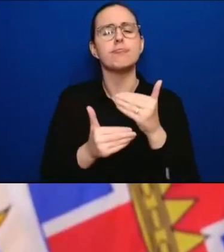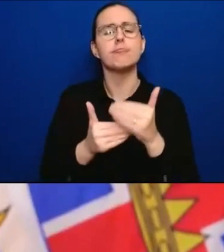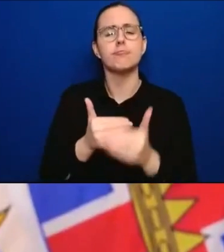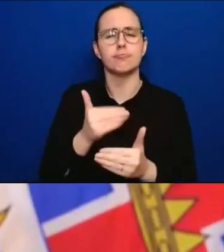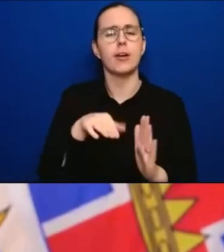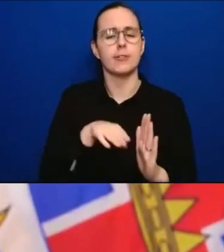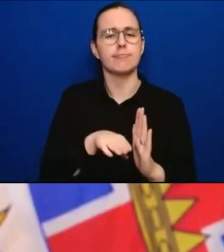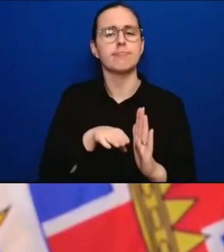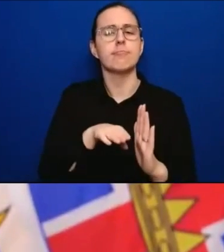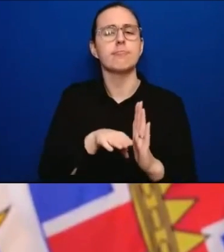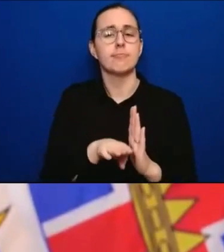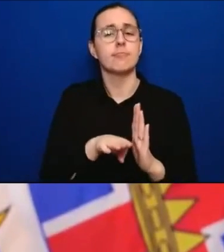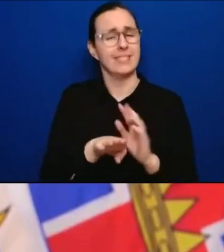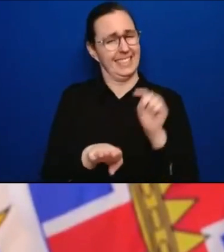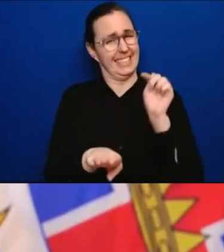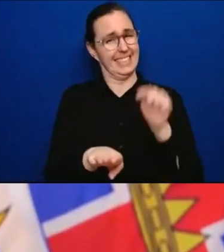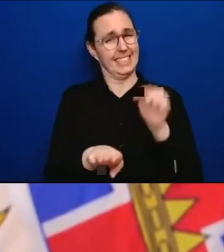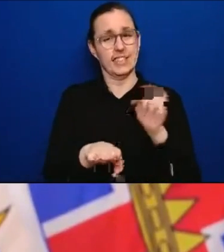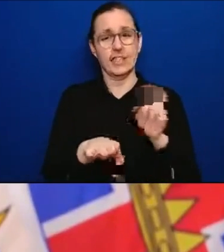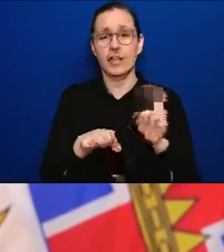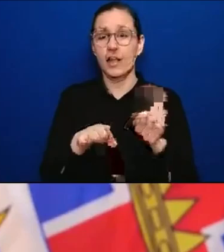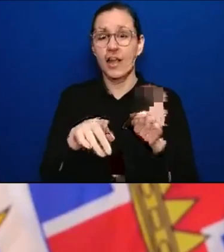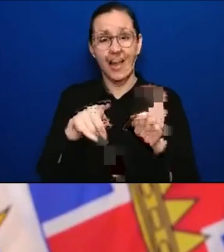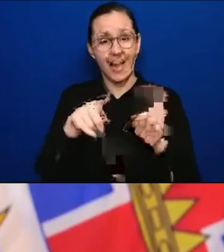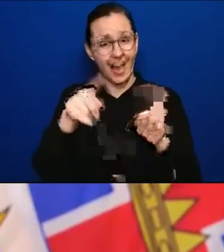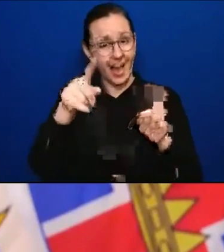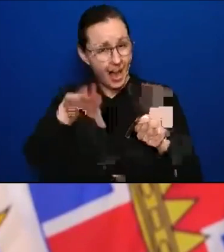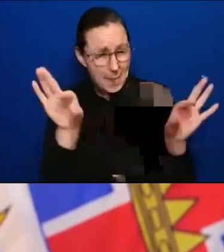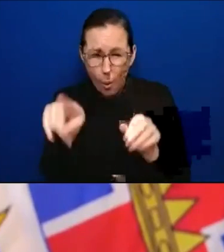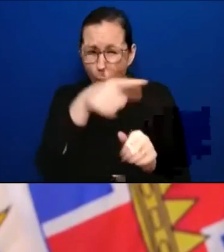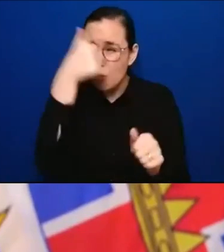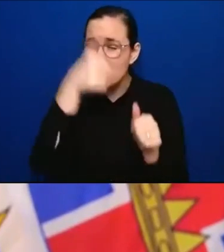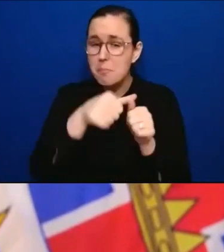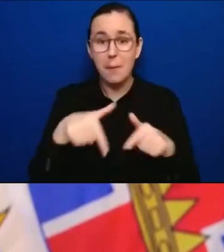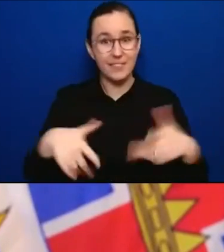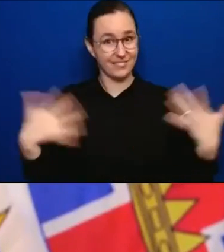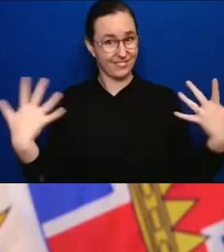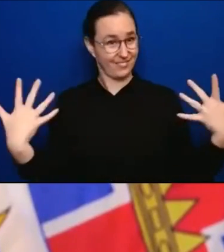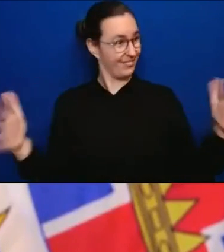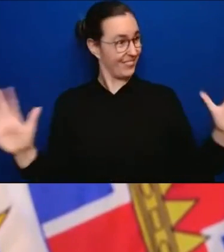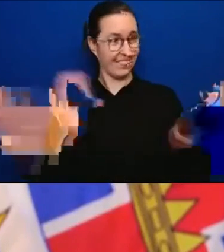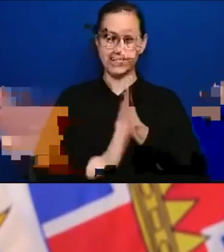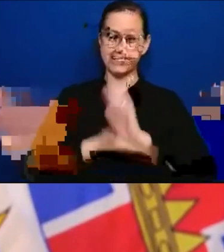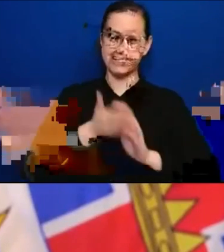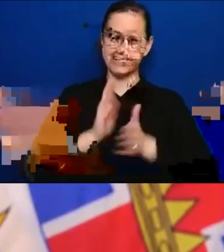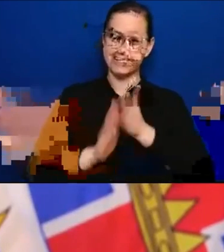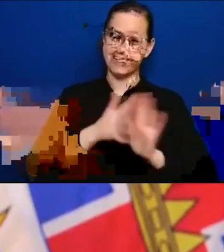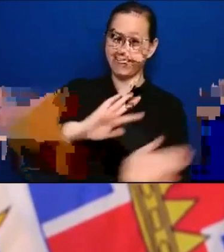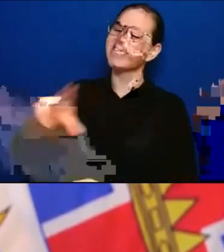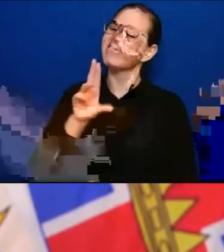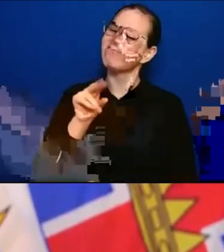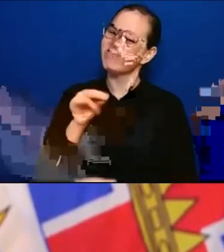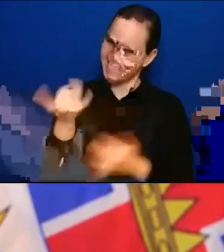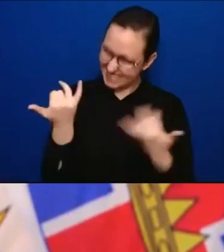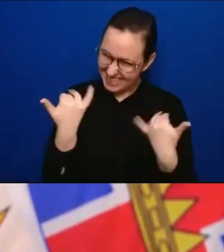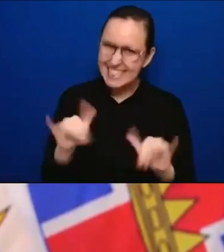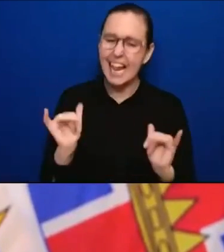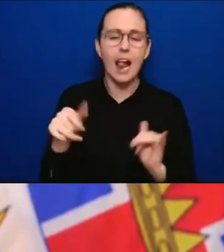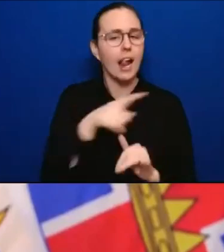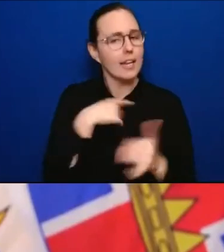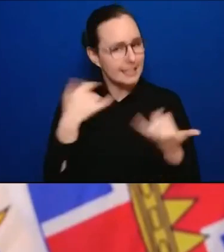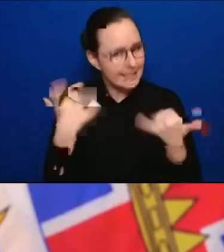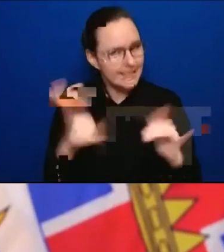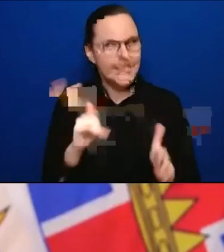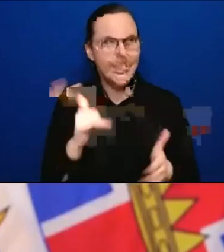have some ways to go yet the journey ahead will be a challenge and different for all of us but if we